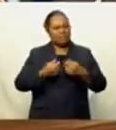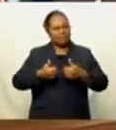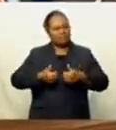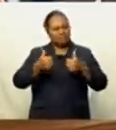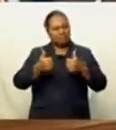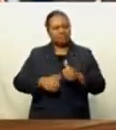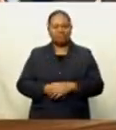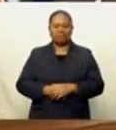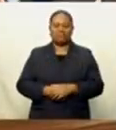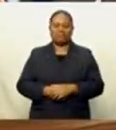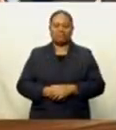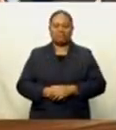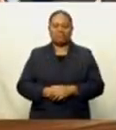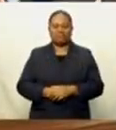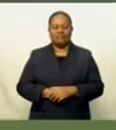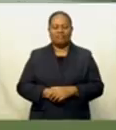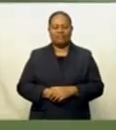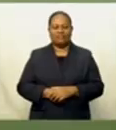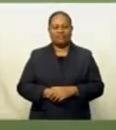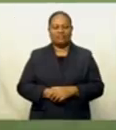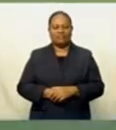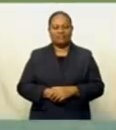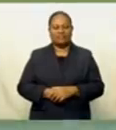for. Venina Rakautonga reports.